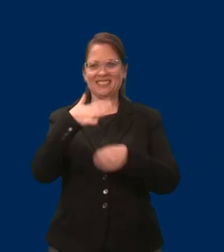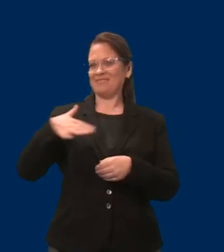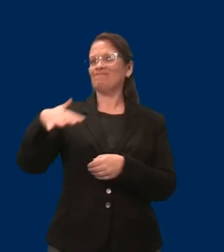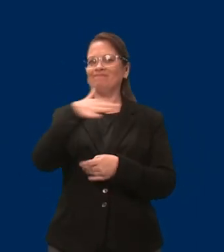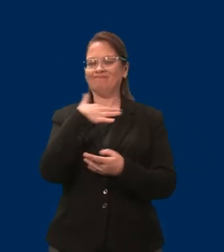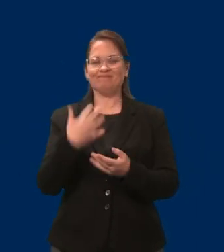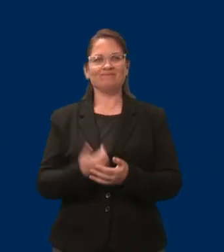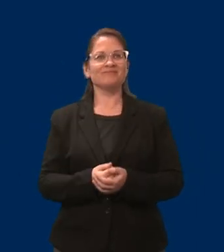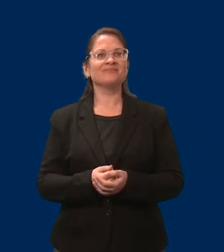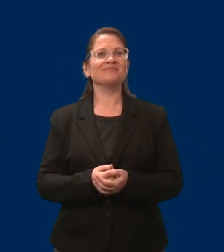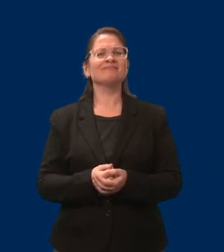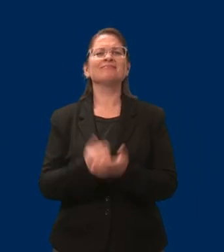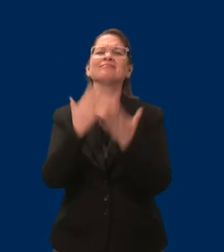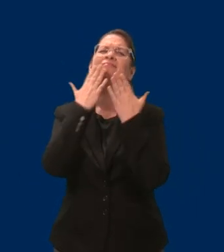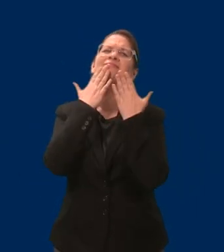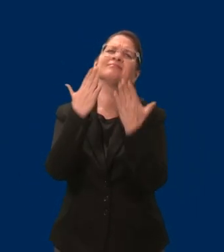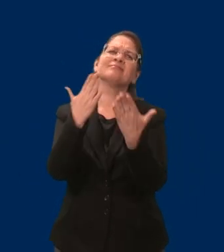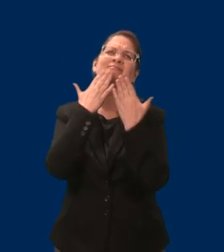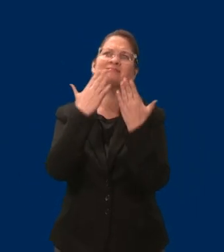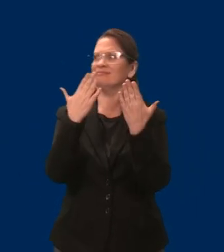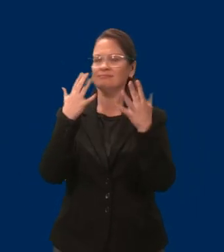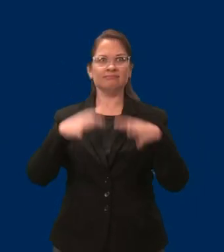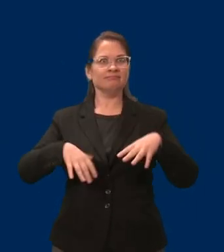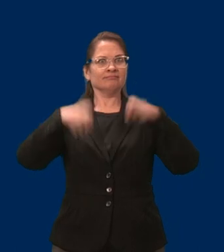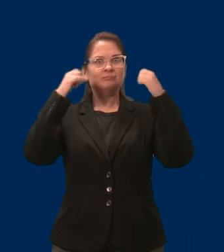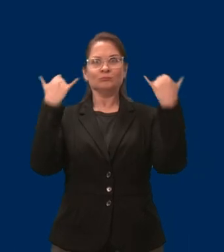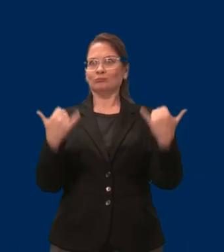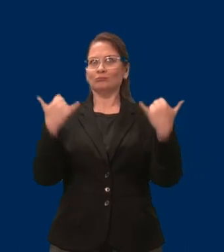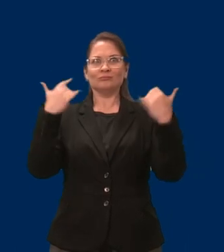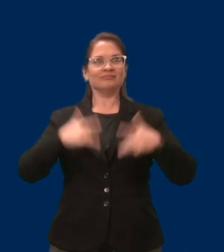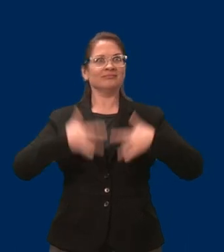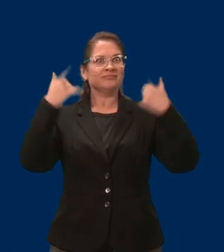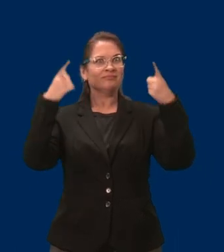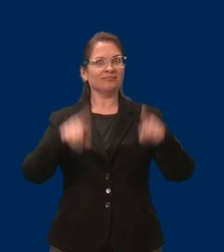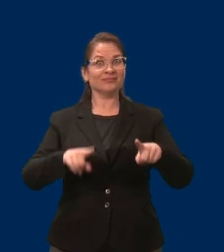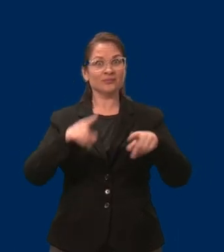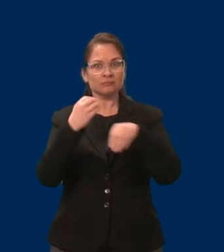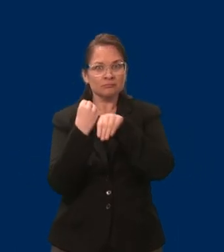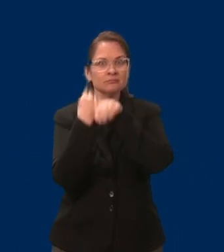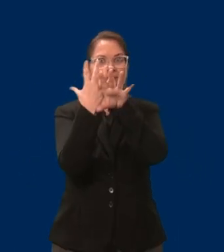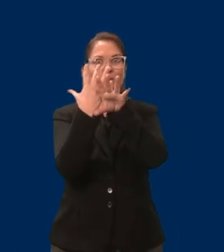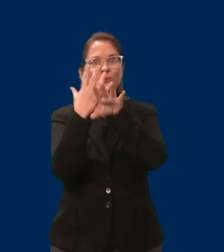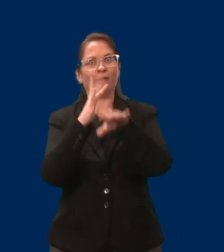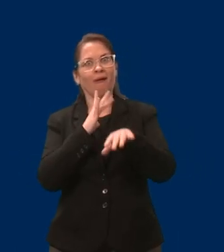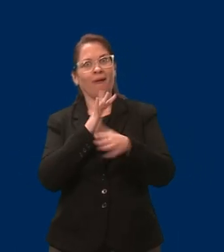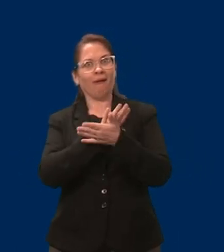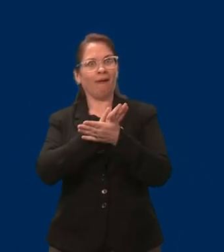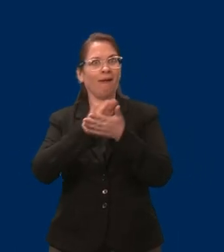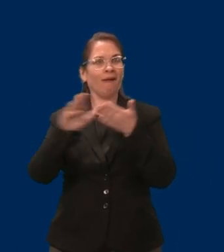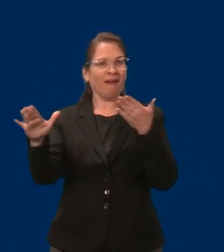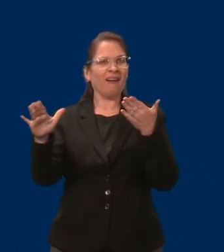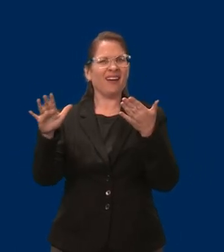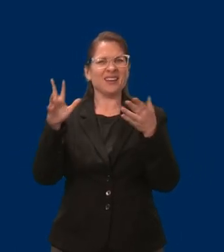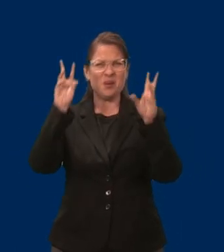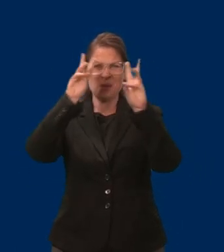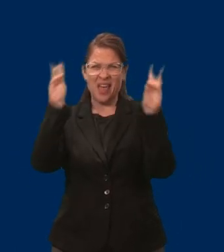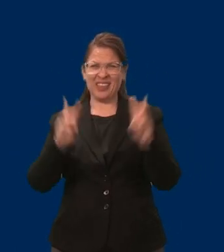very thankful that we are able to bring this event to you today virtually, because with this weather, I'd have a hard